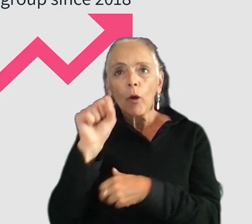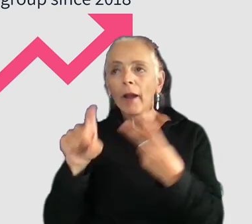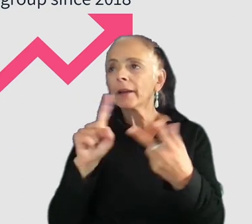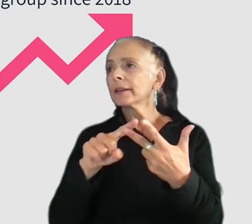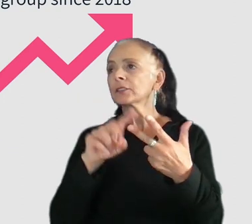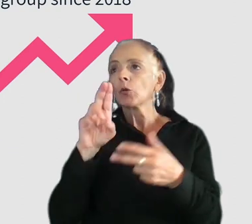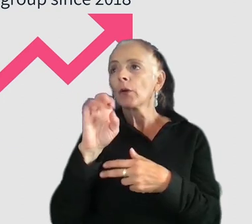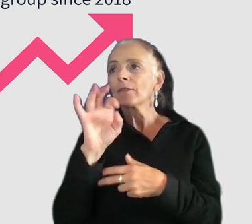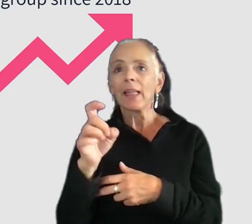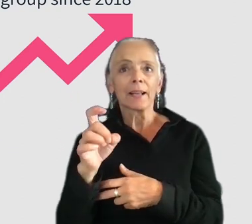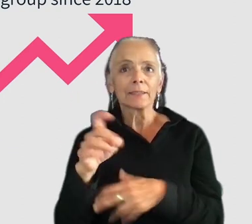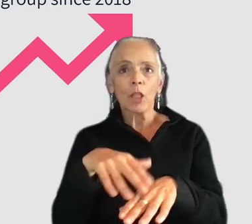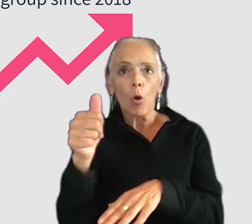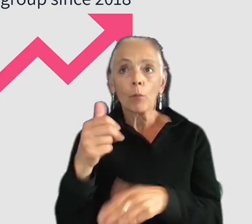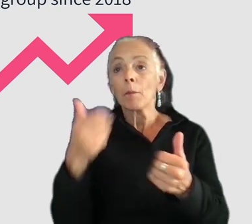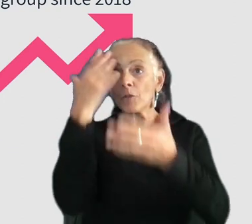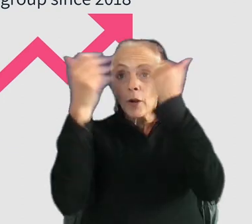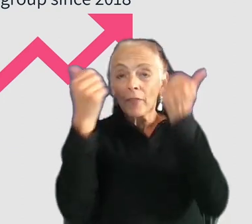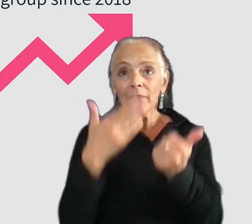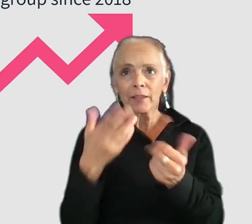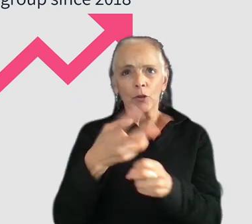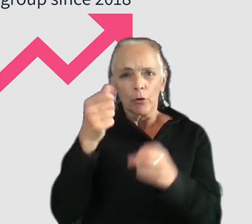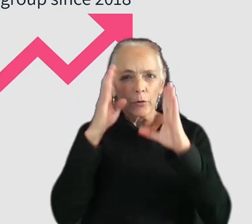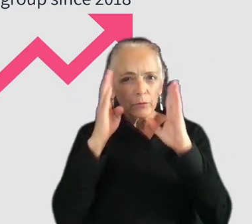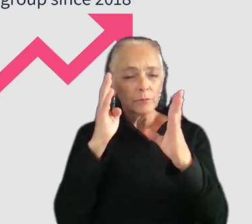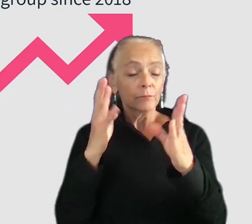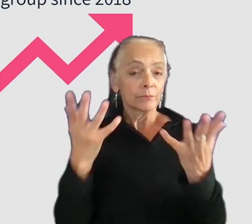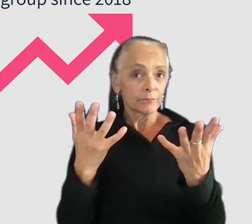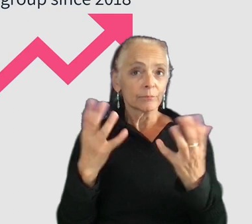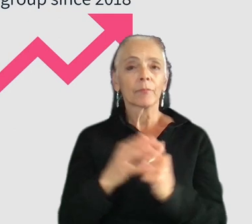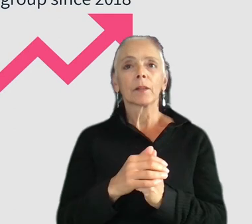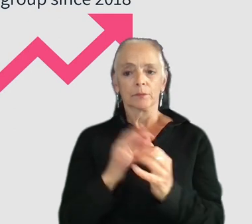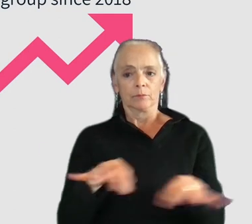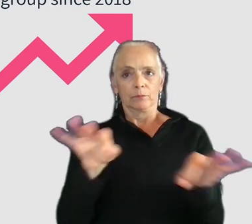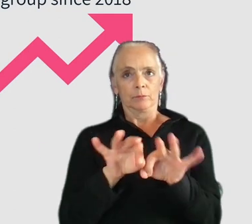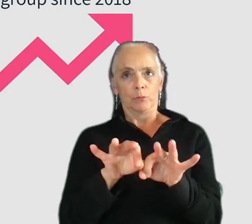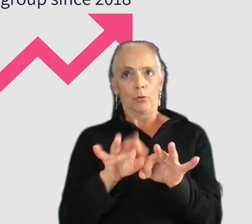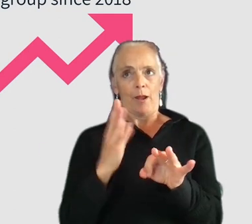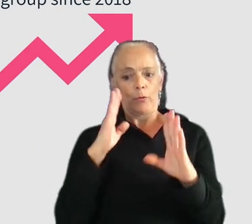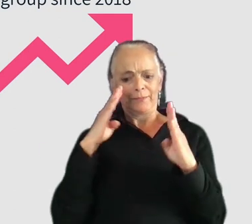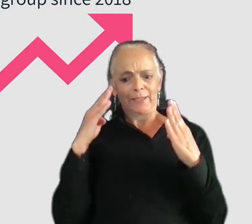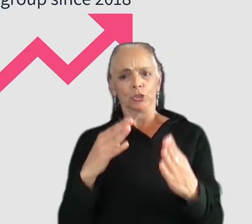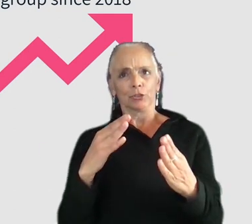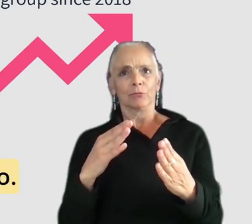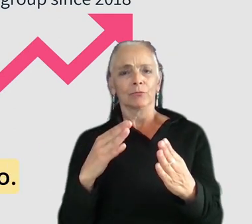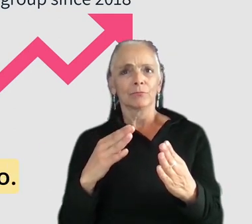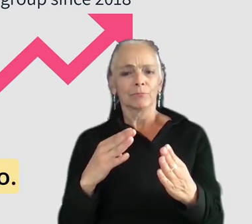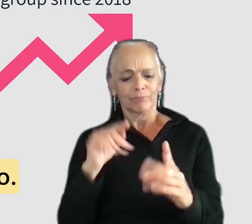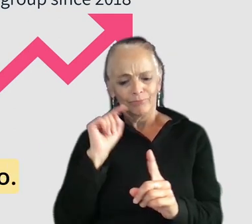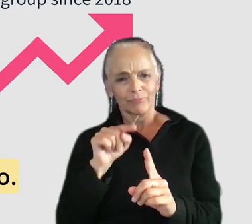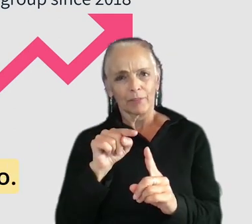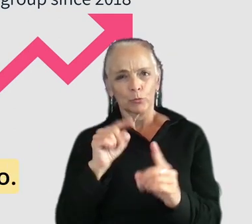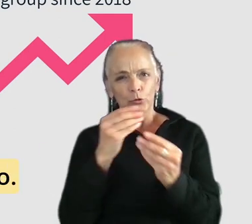be slower, we might start to forget things and find it more difficult to concentrate. So it's really important that we focus our attention on solving these problems and